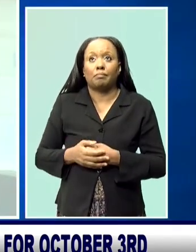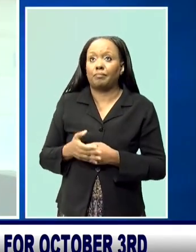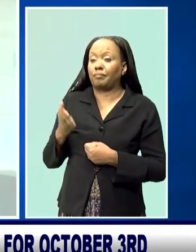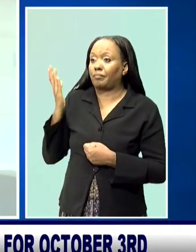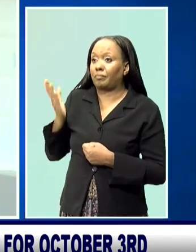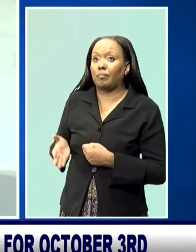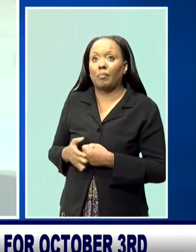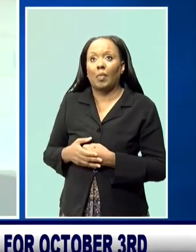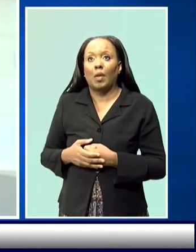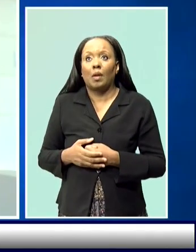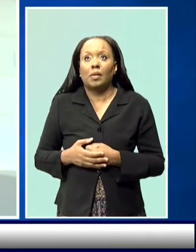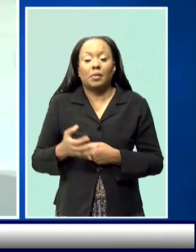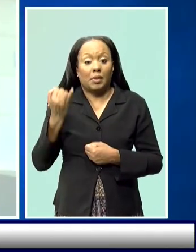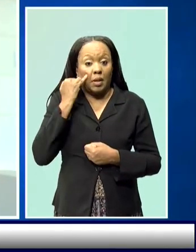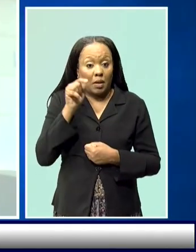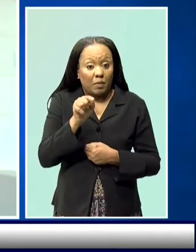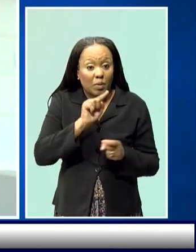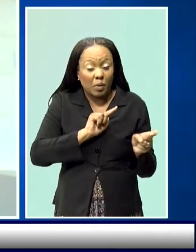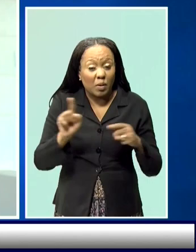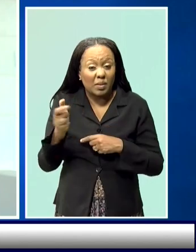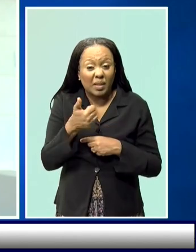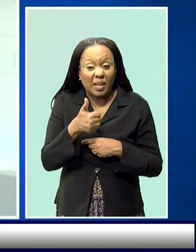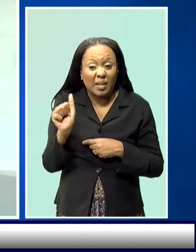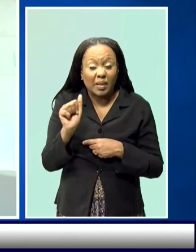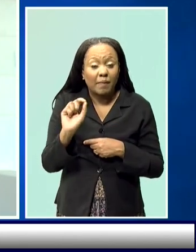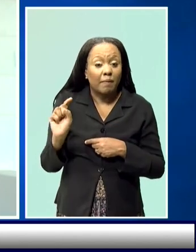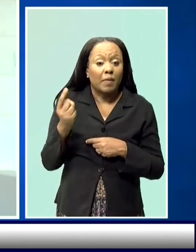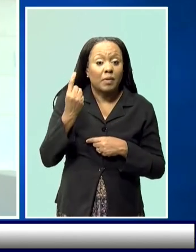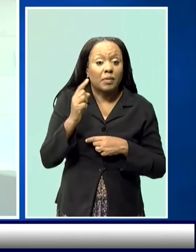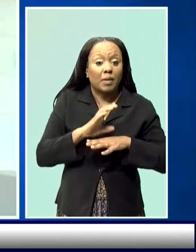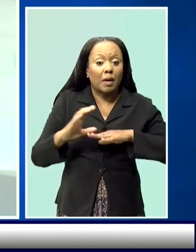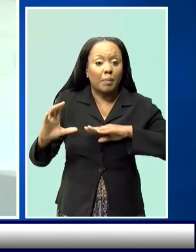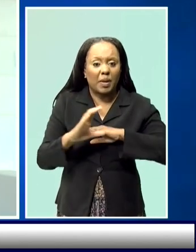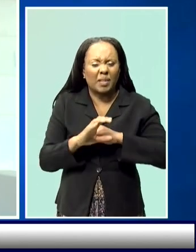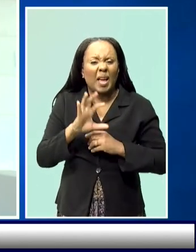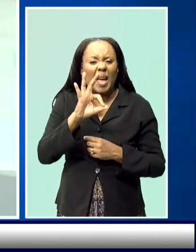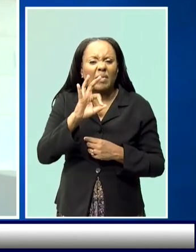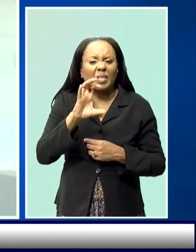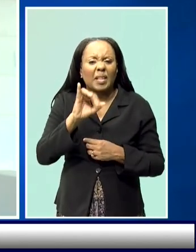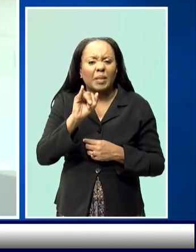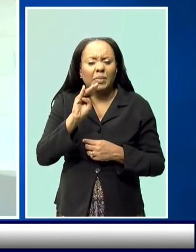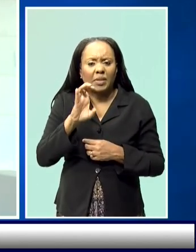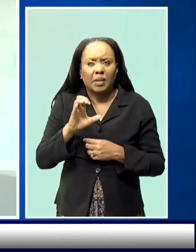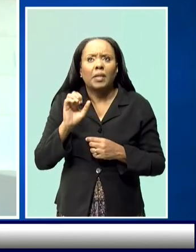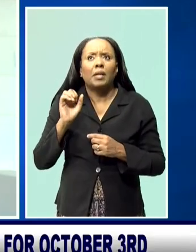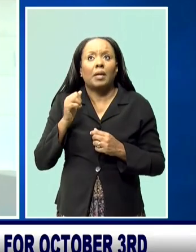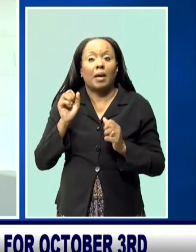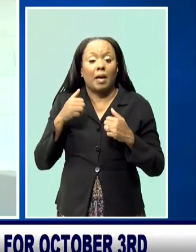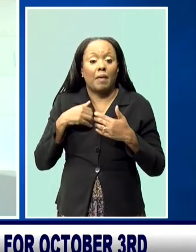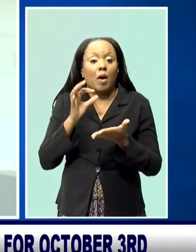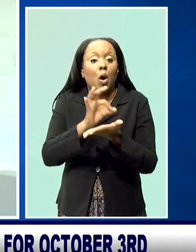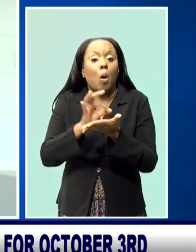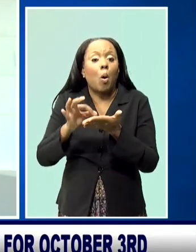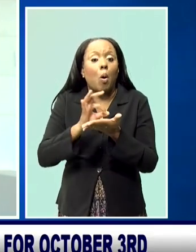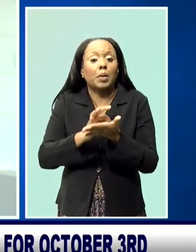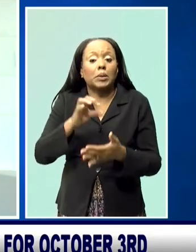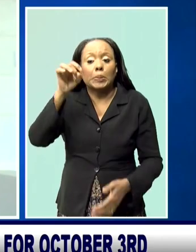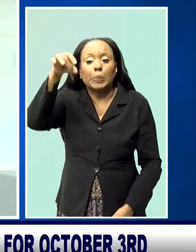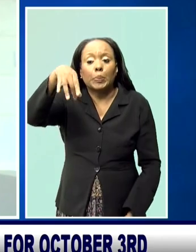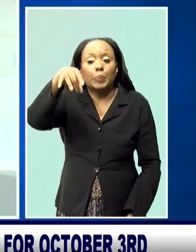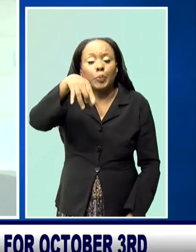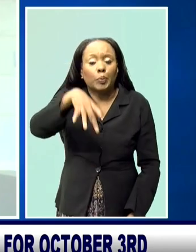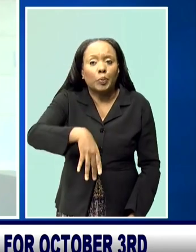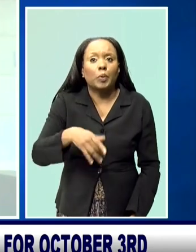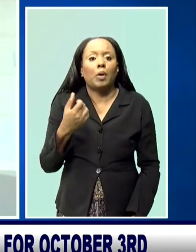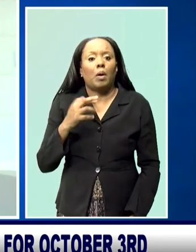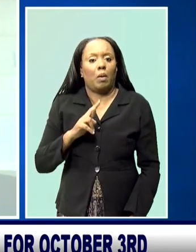drive in Brant. So if you go to any of our branches and you see the box, you can put some coins in and you can also send money to our Walk for